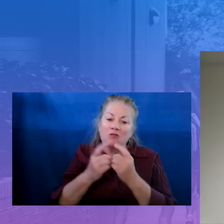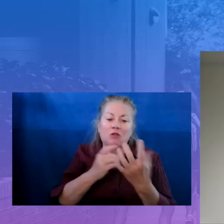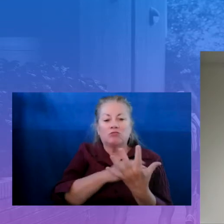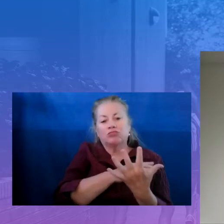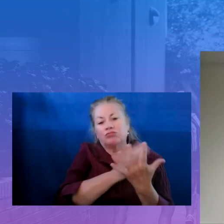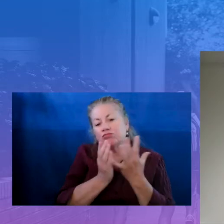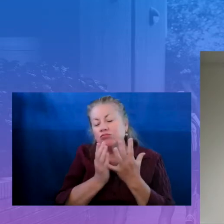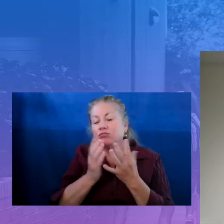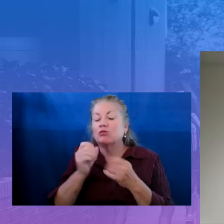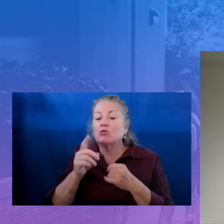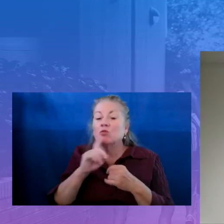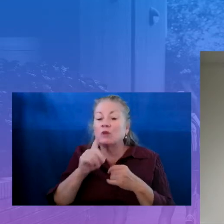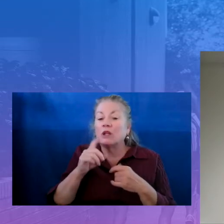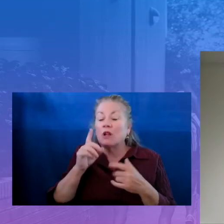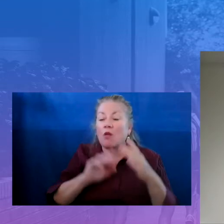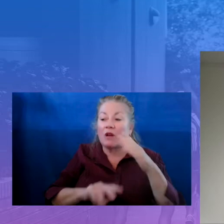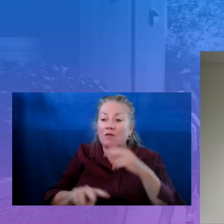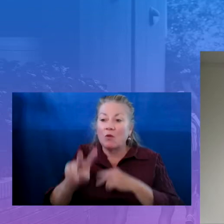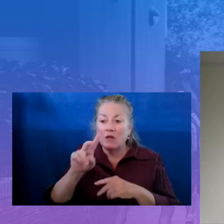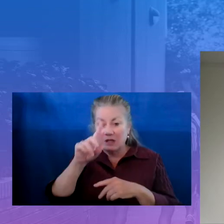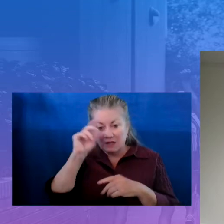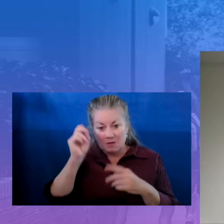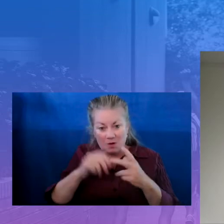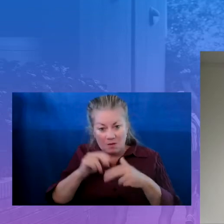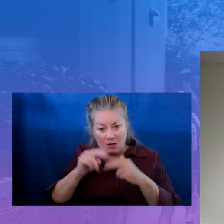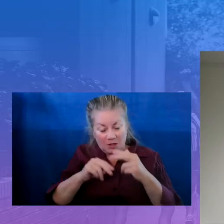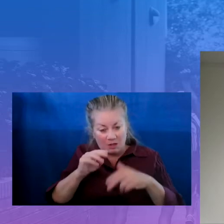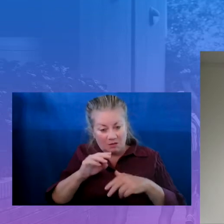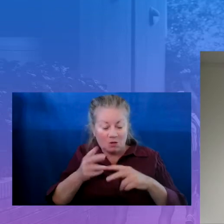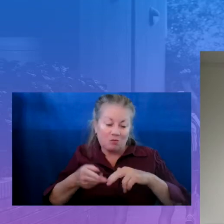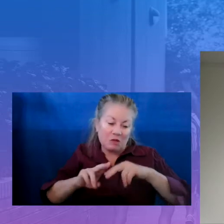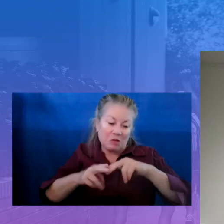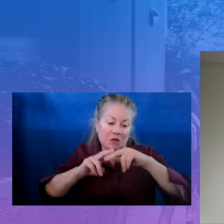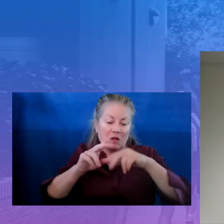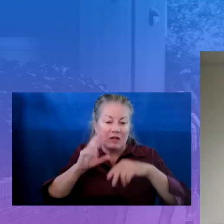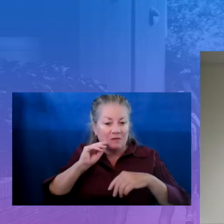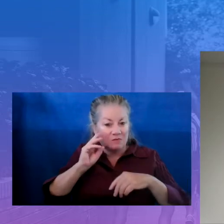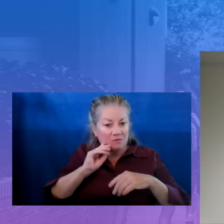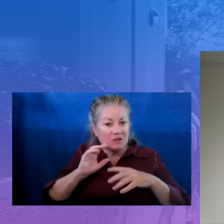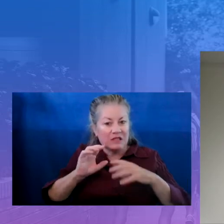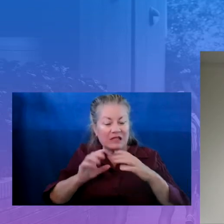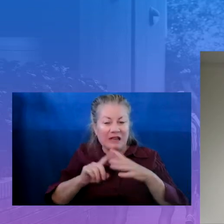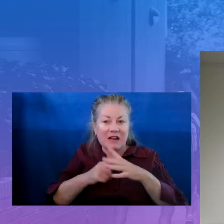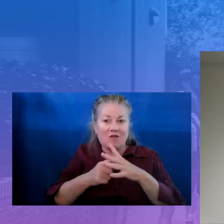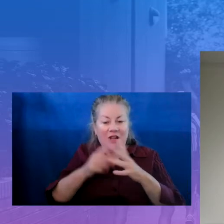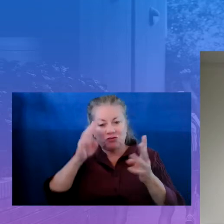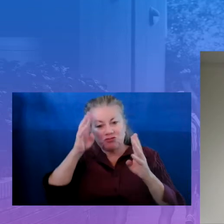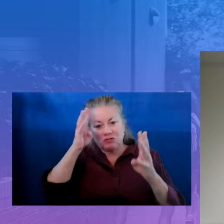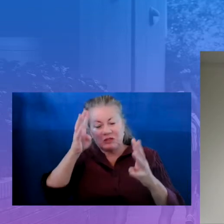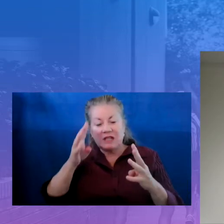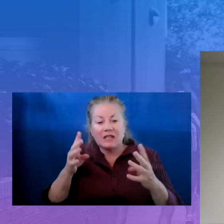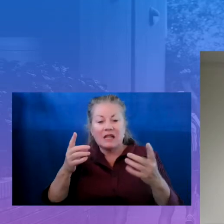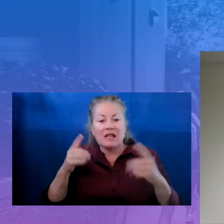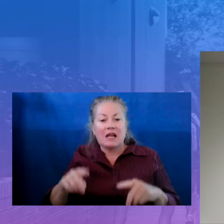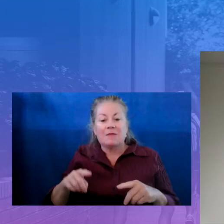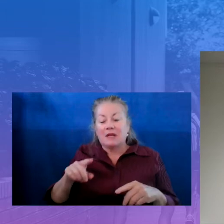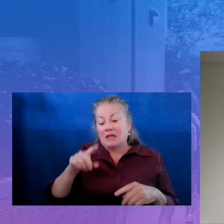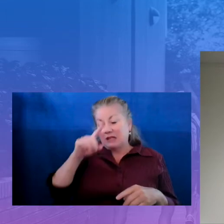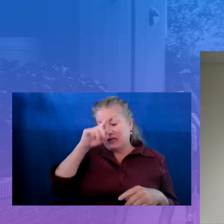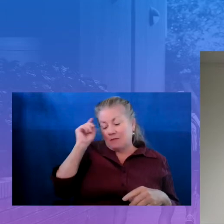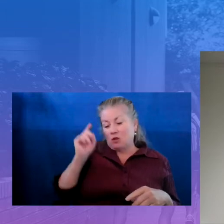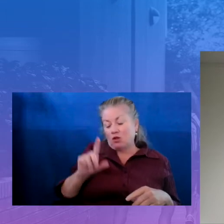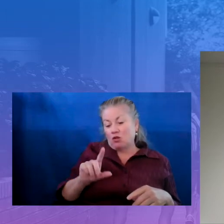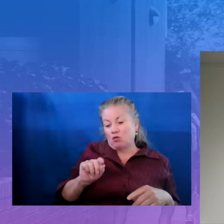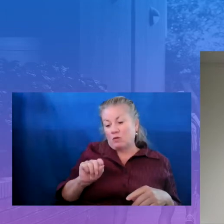summer to building on the experiments and sort of the innovation that took place in summer 2021 to be able to reach even